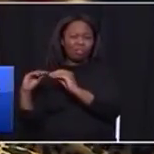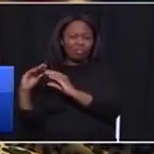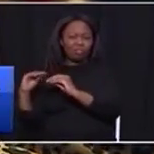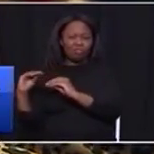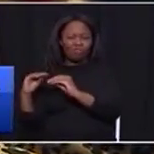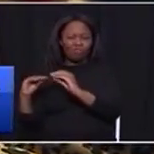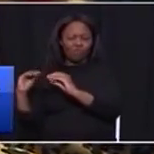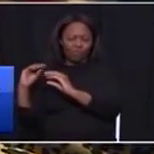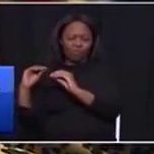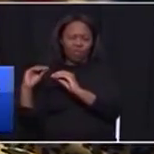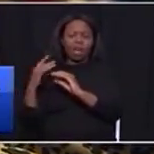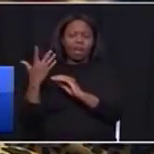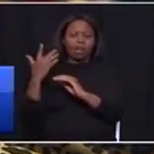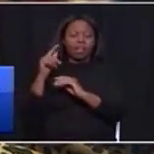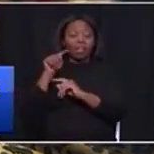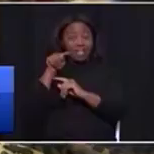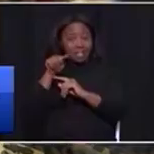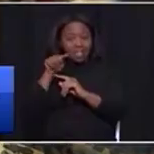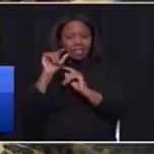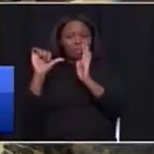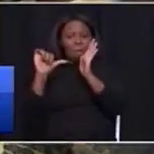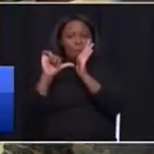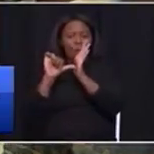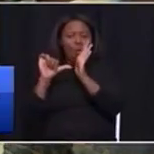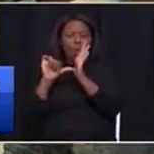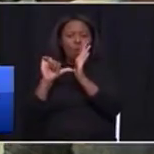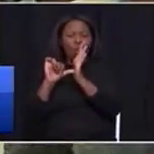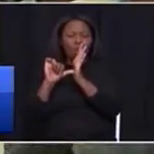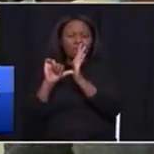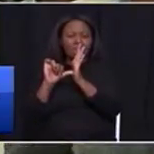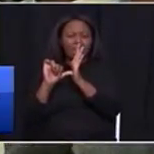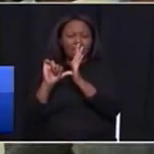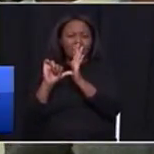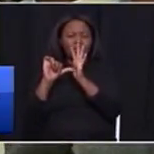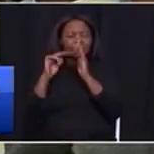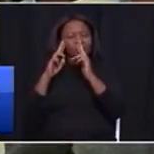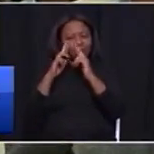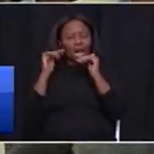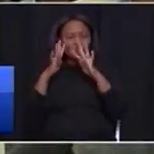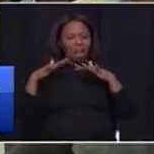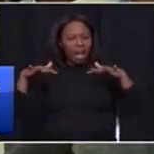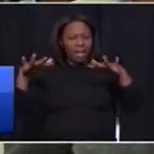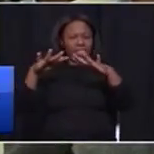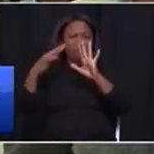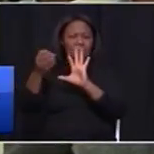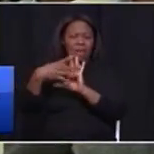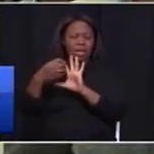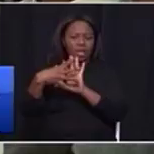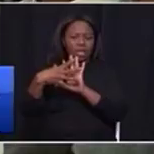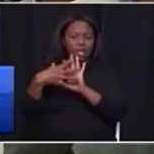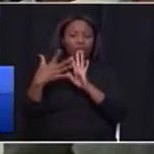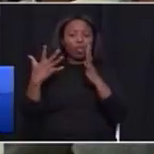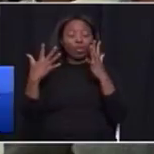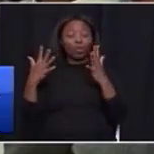this is a very important area of the township housing market. So, there's